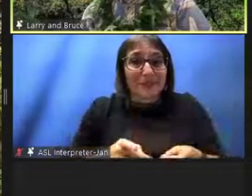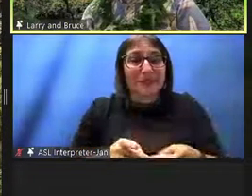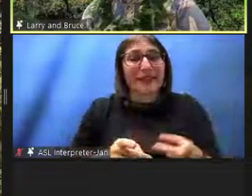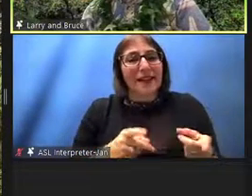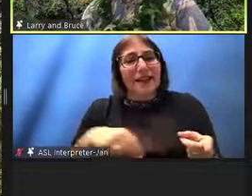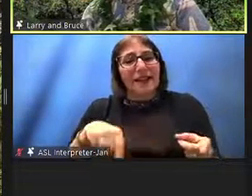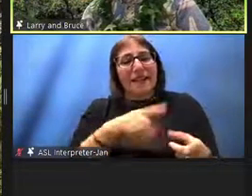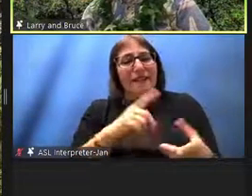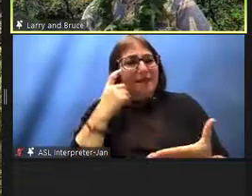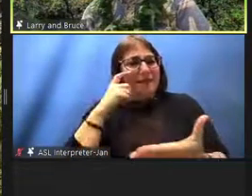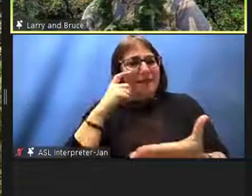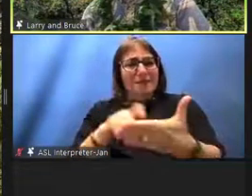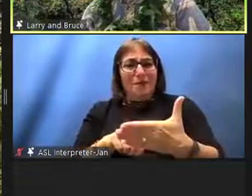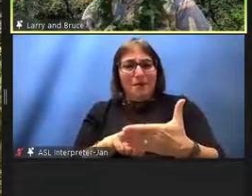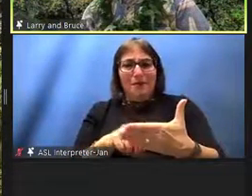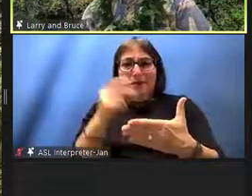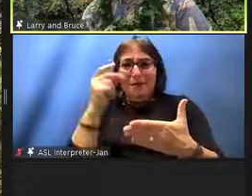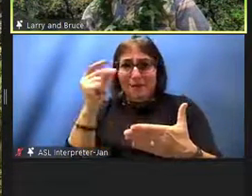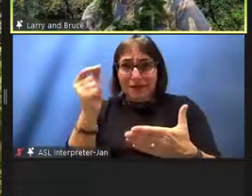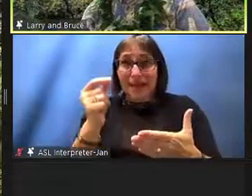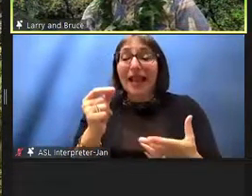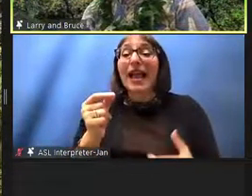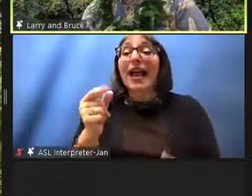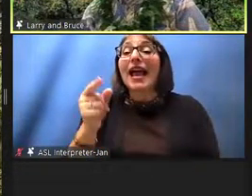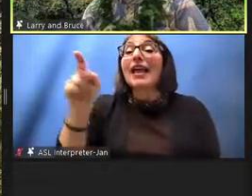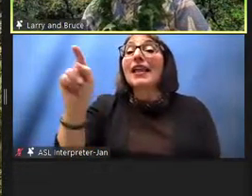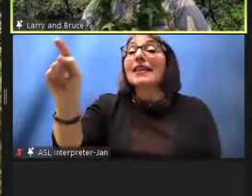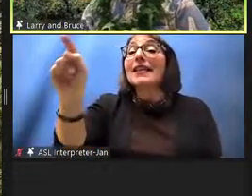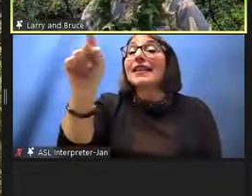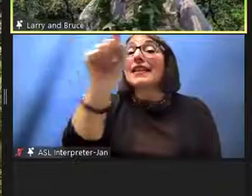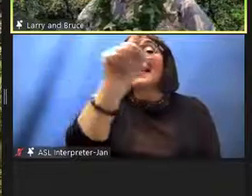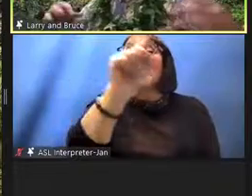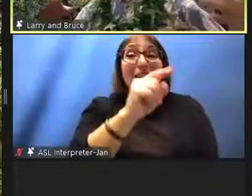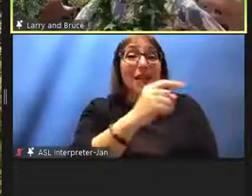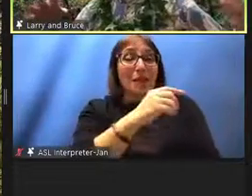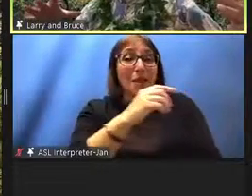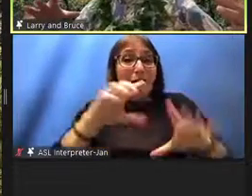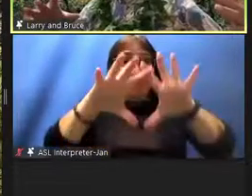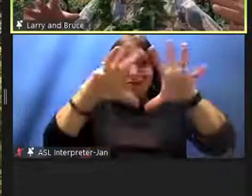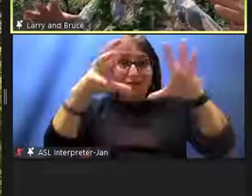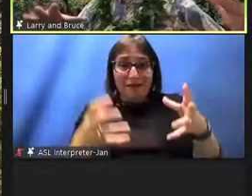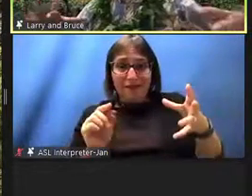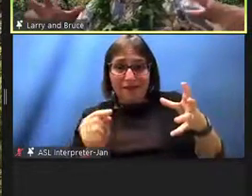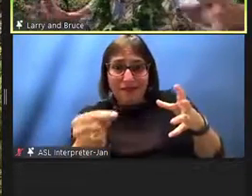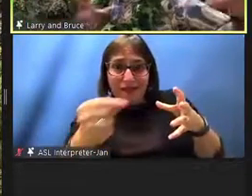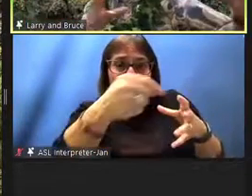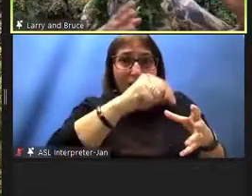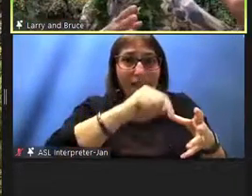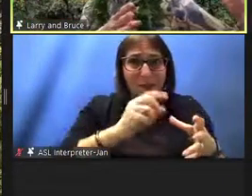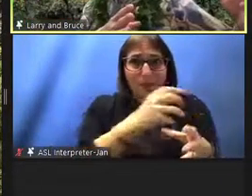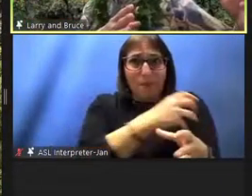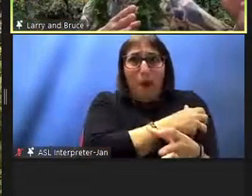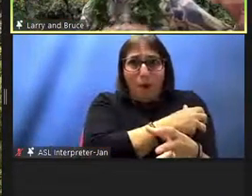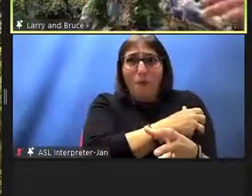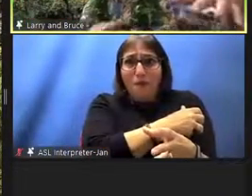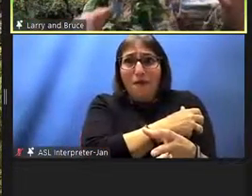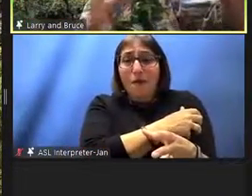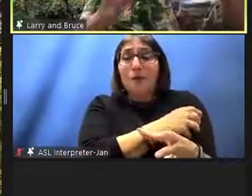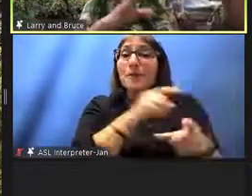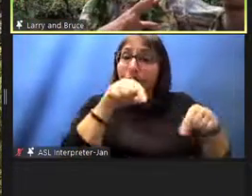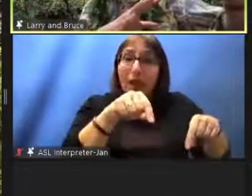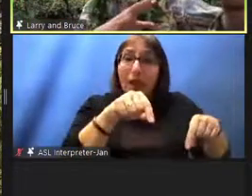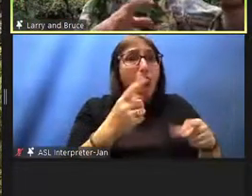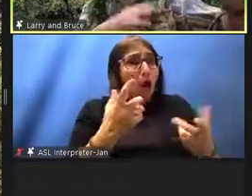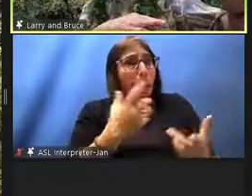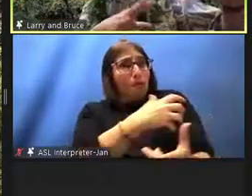that there were greater powers out there to contend with besides just their powers which their father had to and their